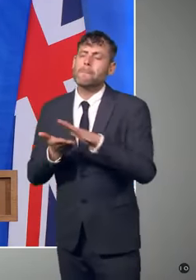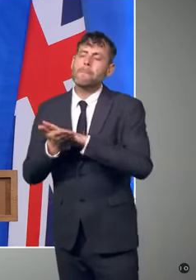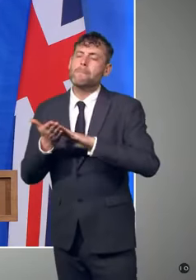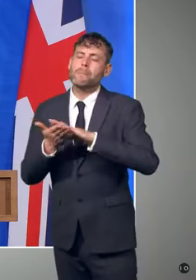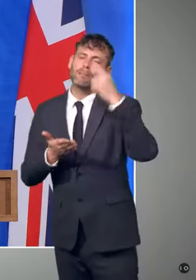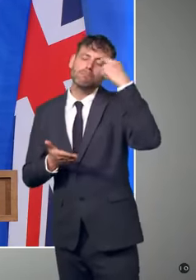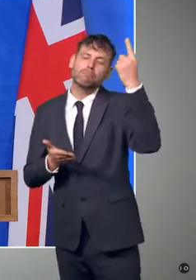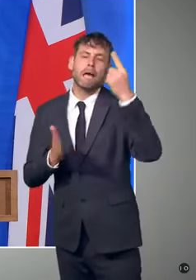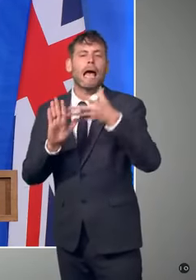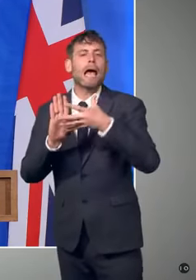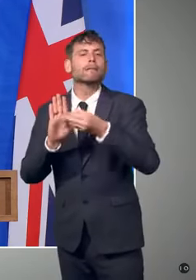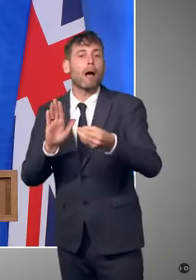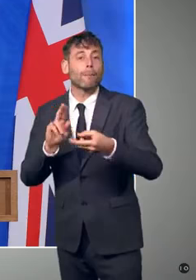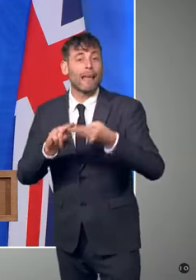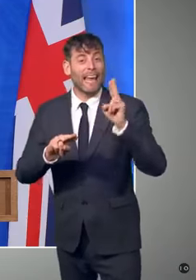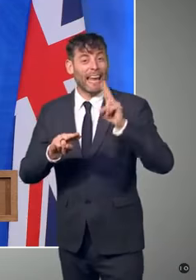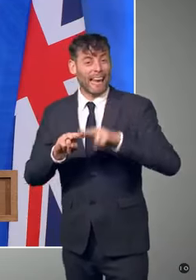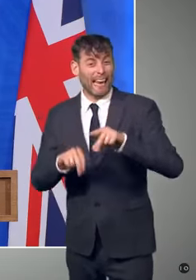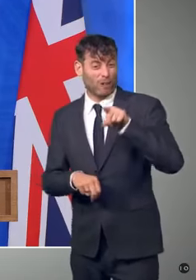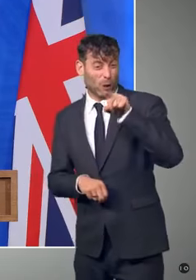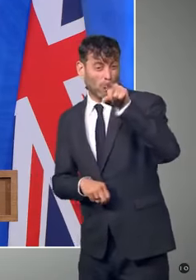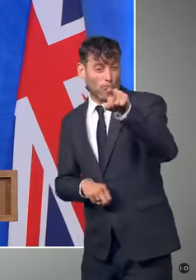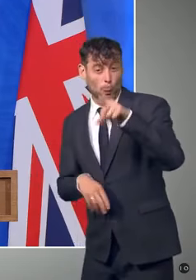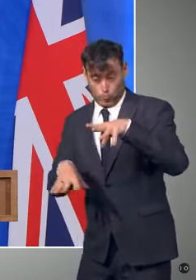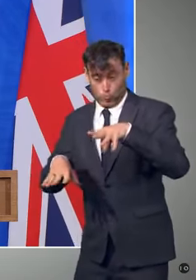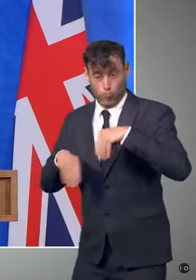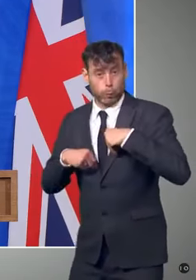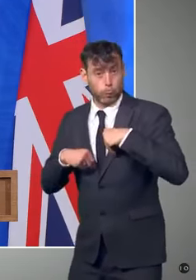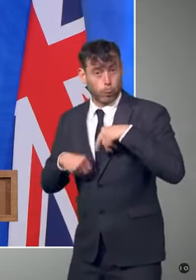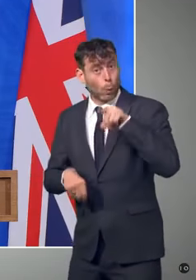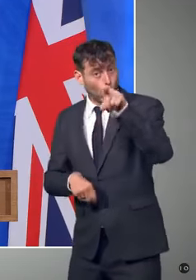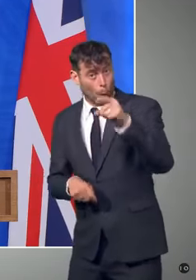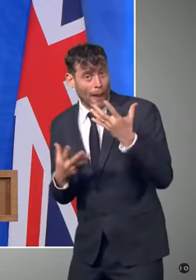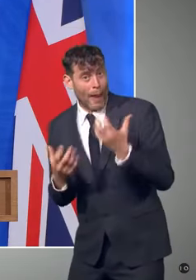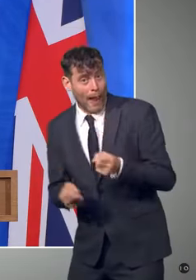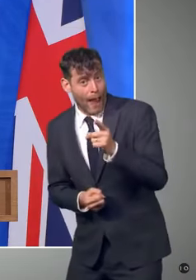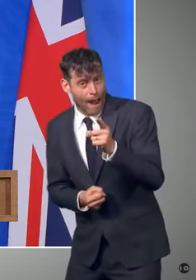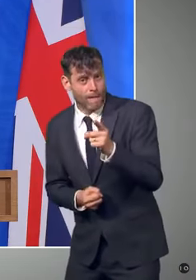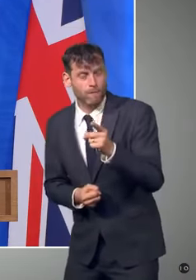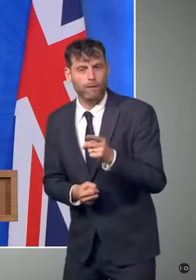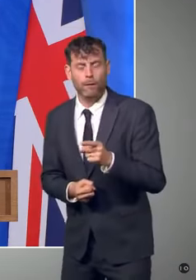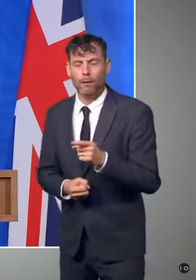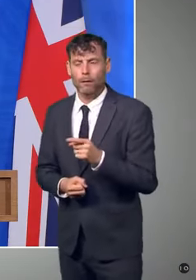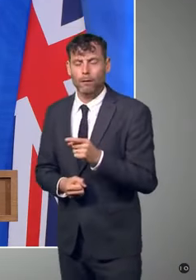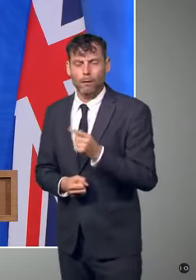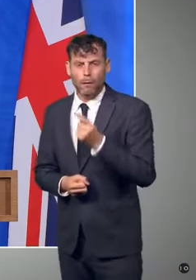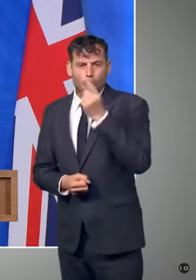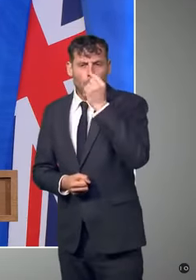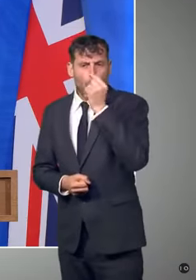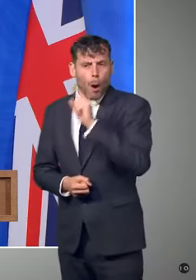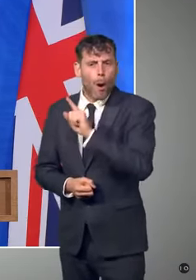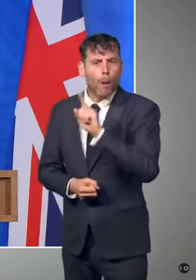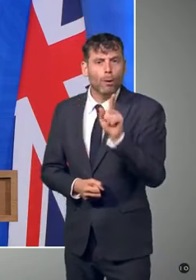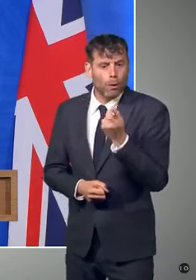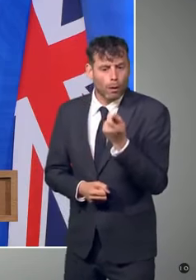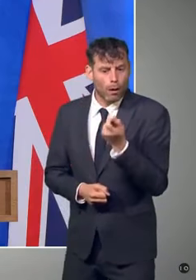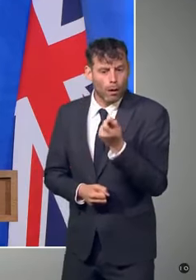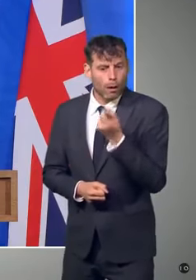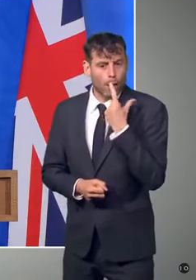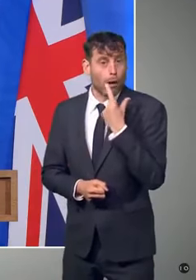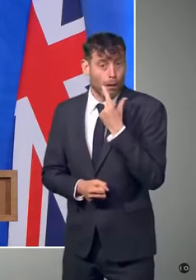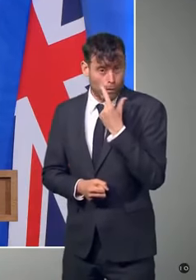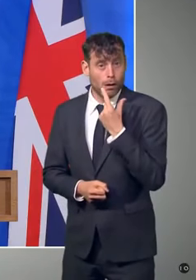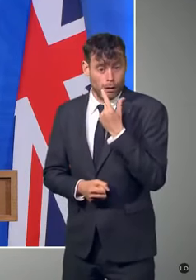in its tracks and significantly reduce the chance of infection turning into more severe